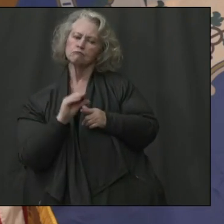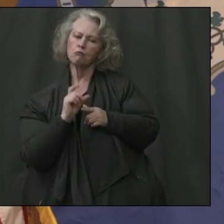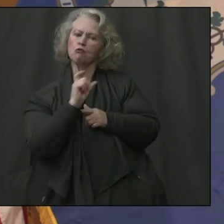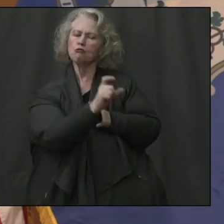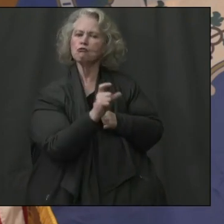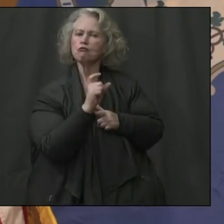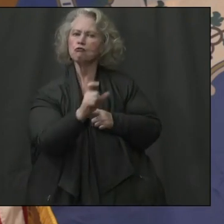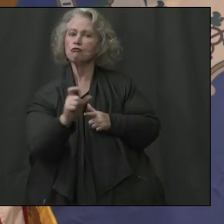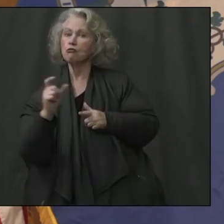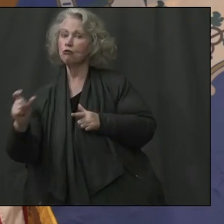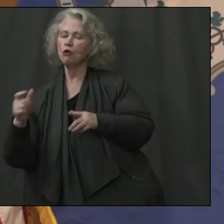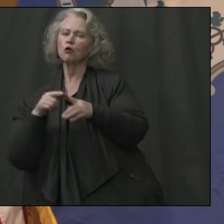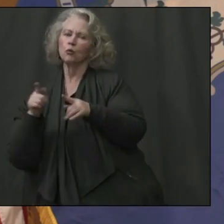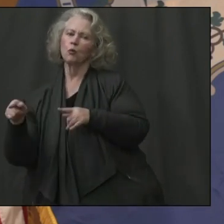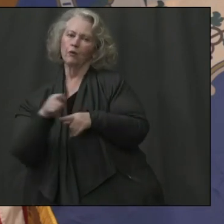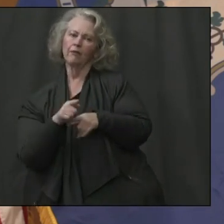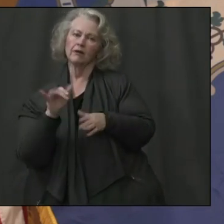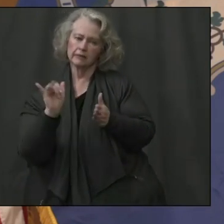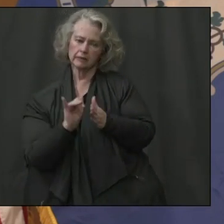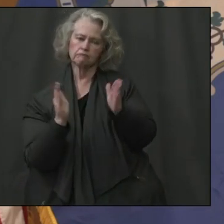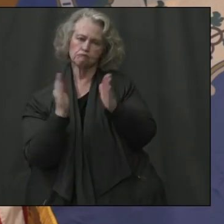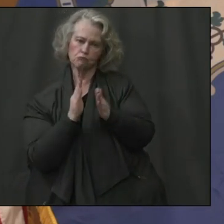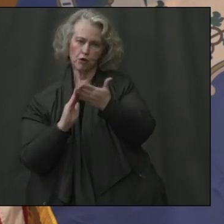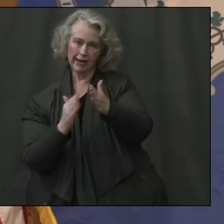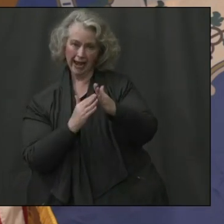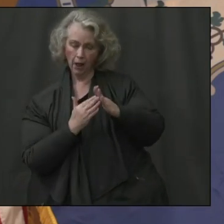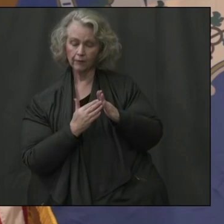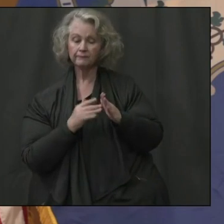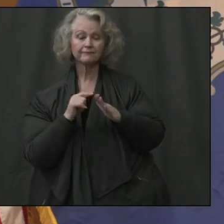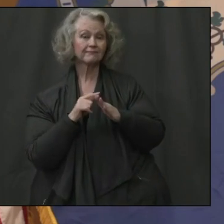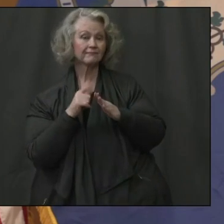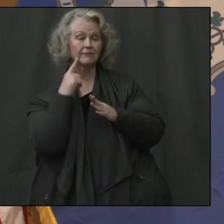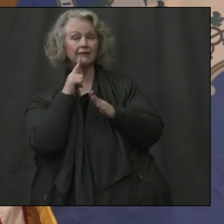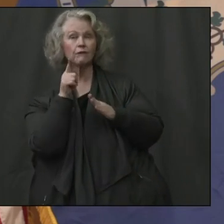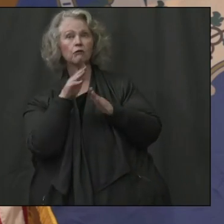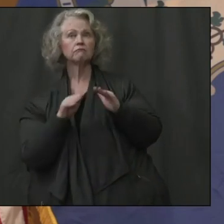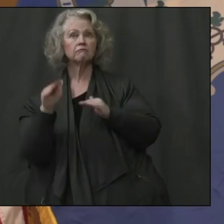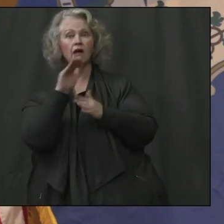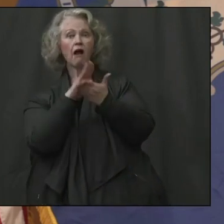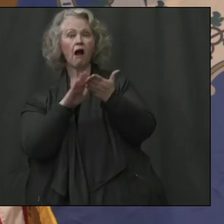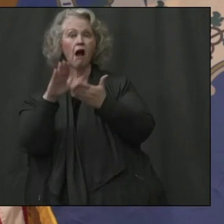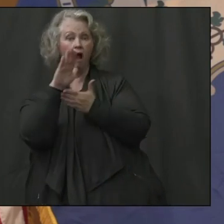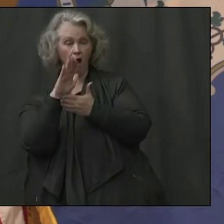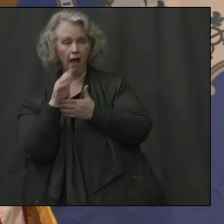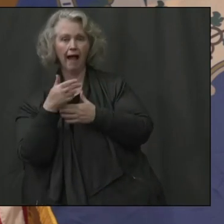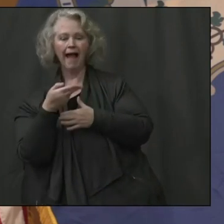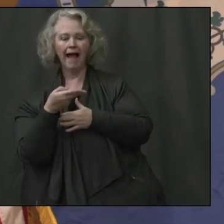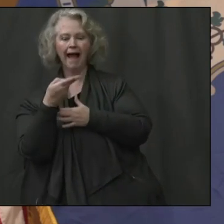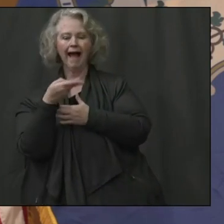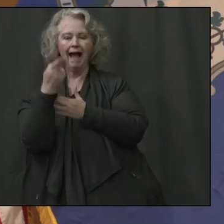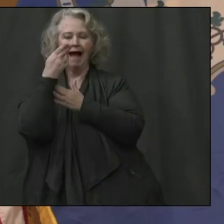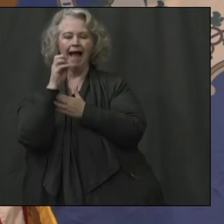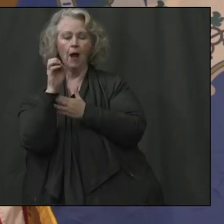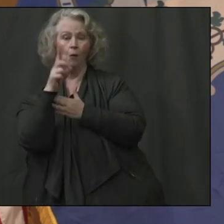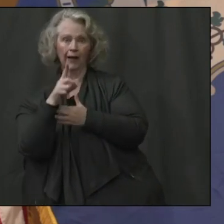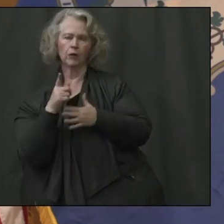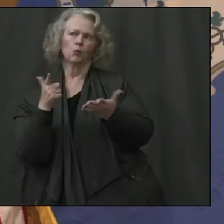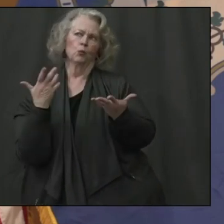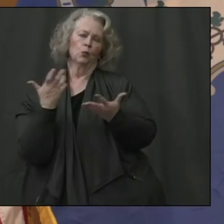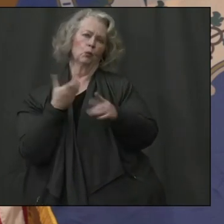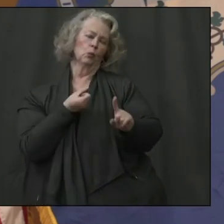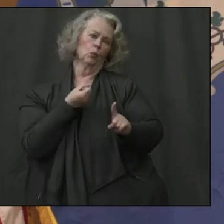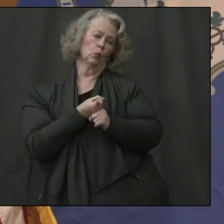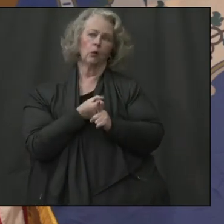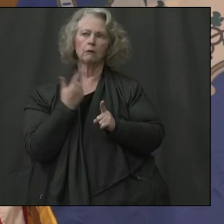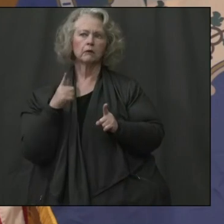our local municipalities. Um, obviously, our higher education partners, have incurred some impact because schools